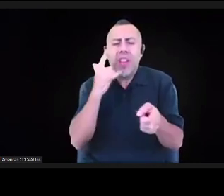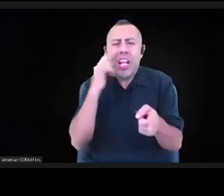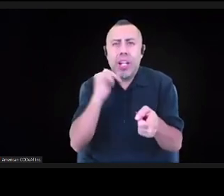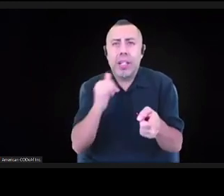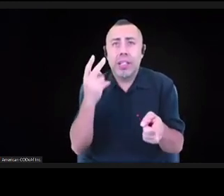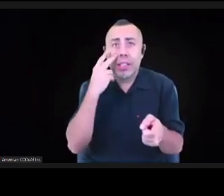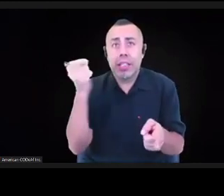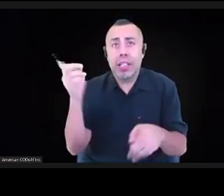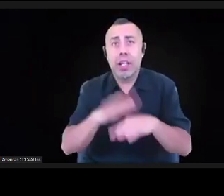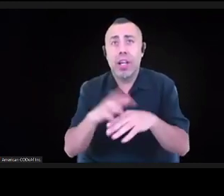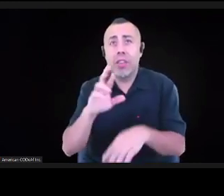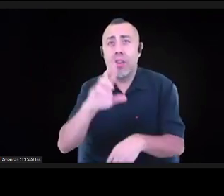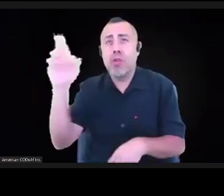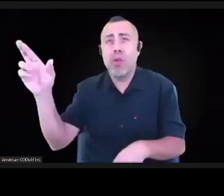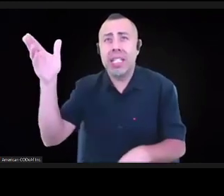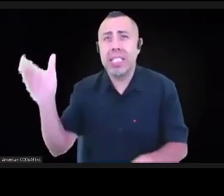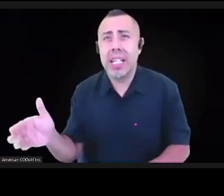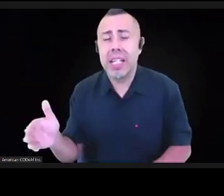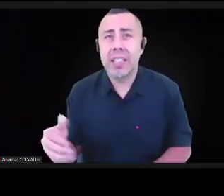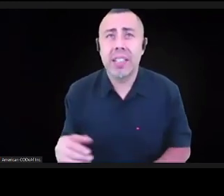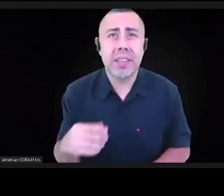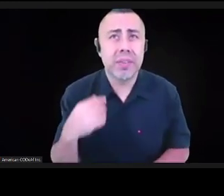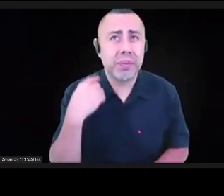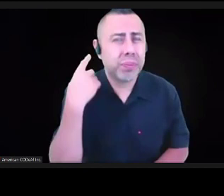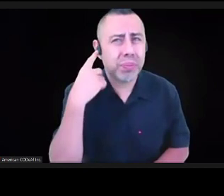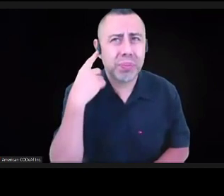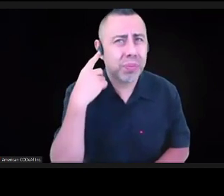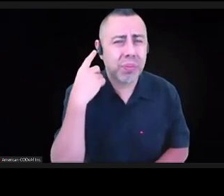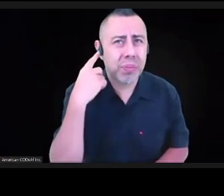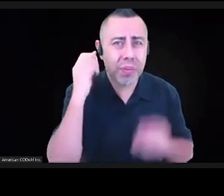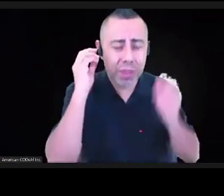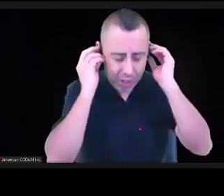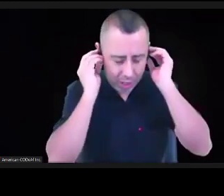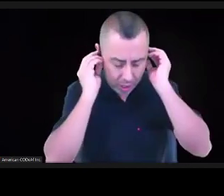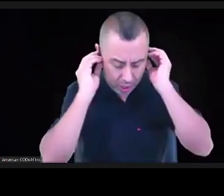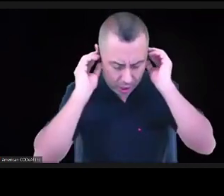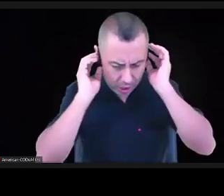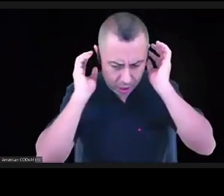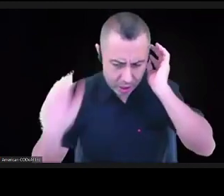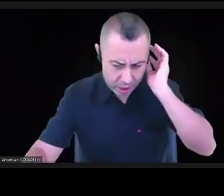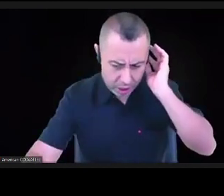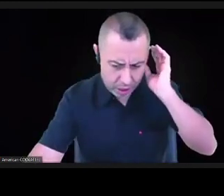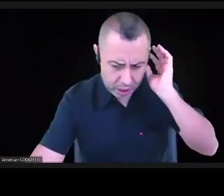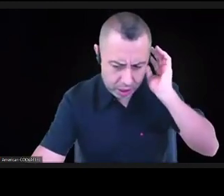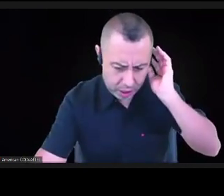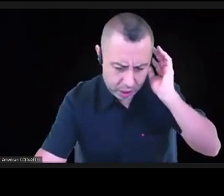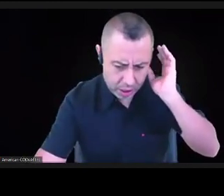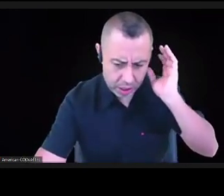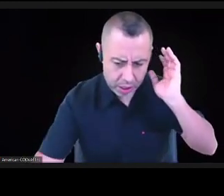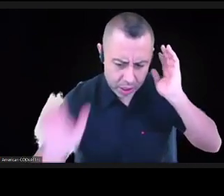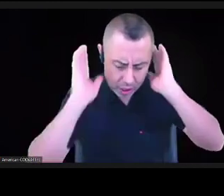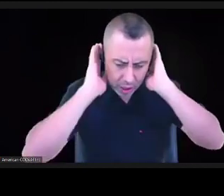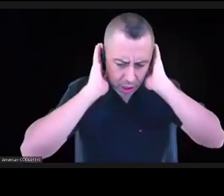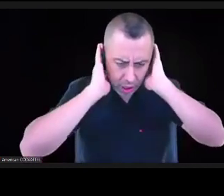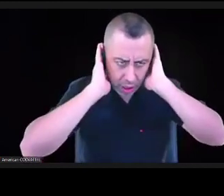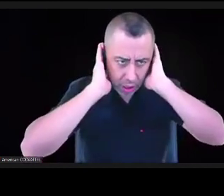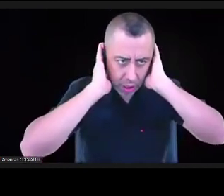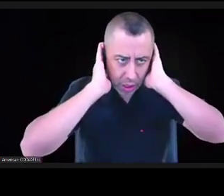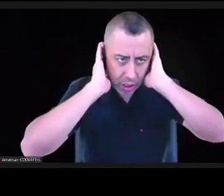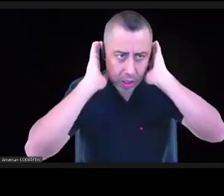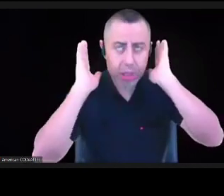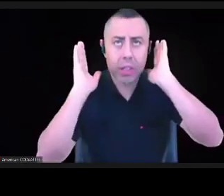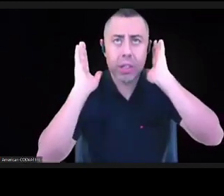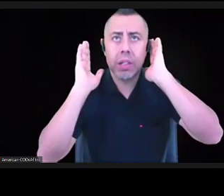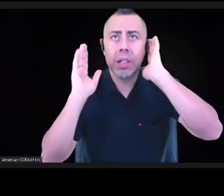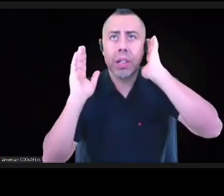idea. I think it's from a number of other people, but that what we're with a cultural critique here, we're saying, you know, diversity,